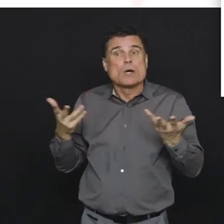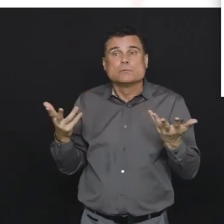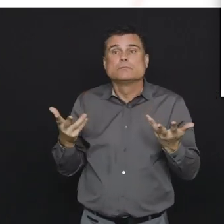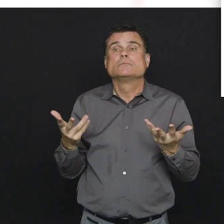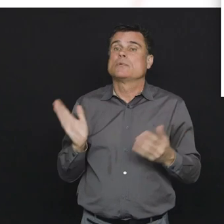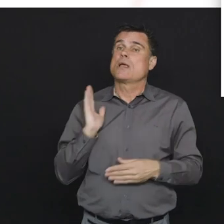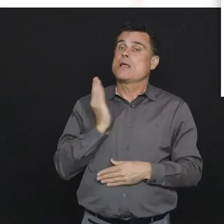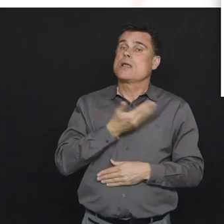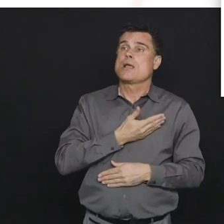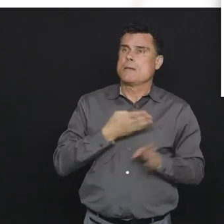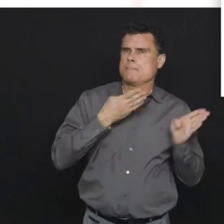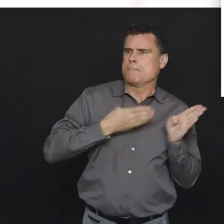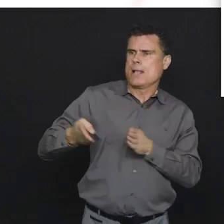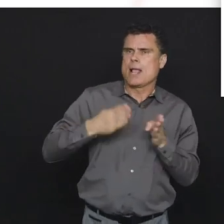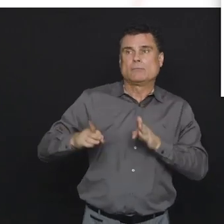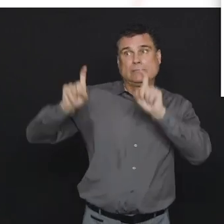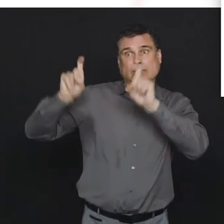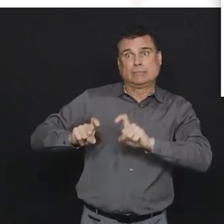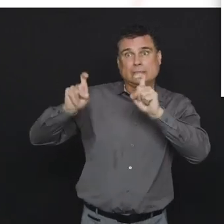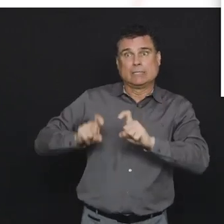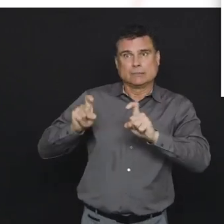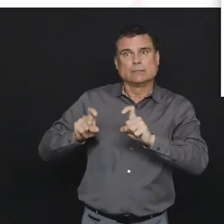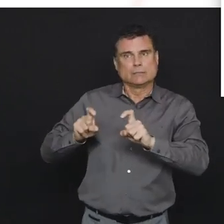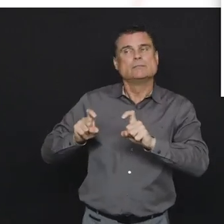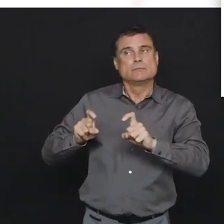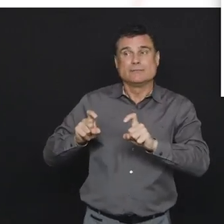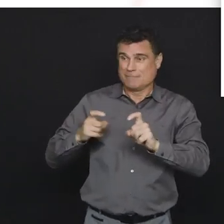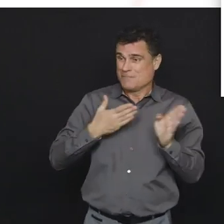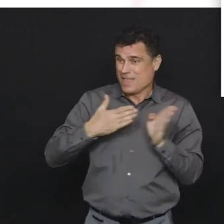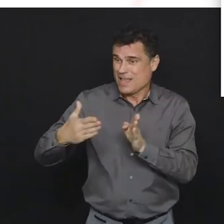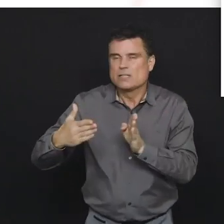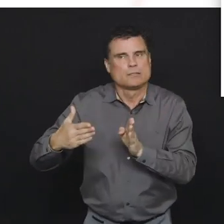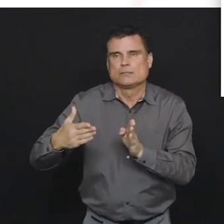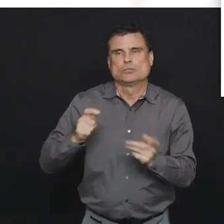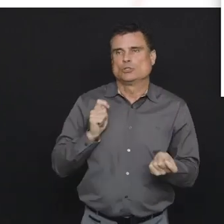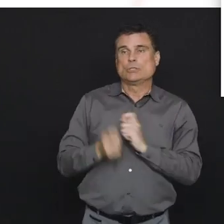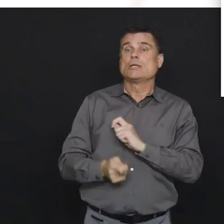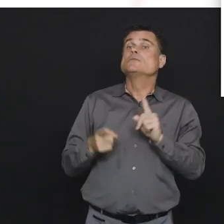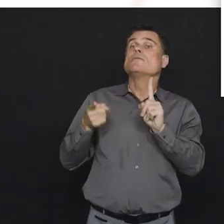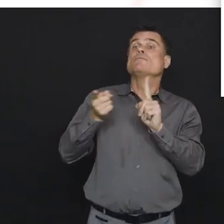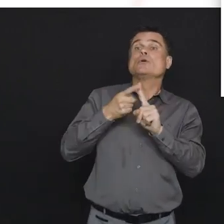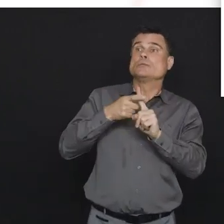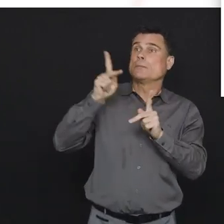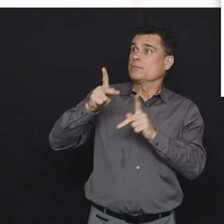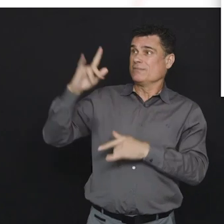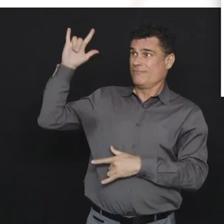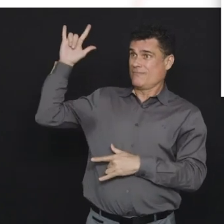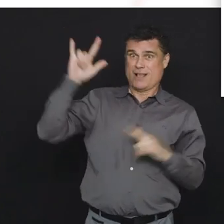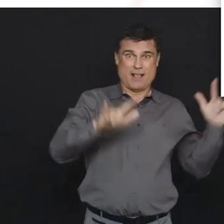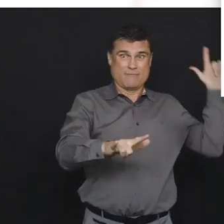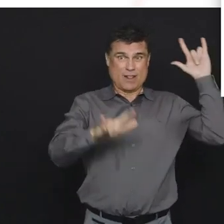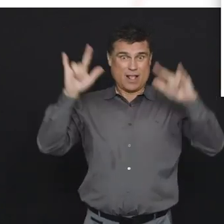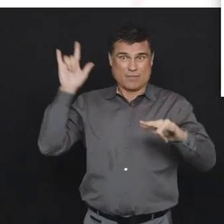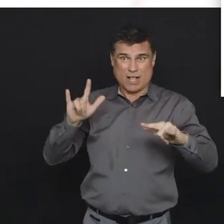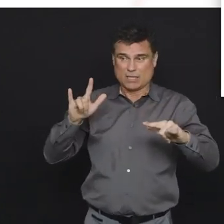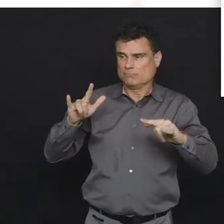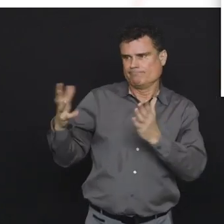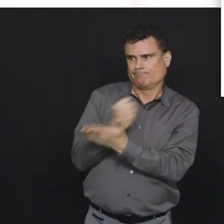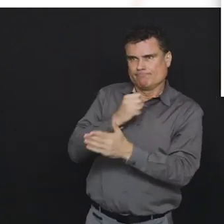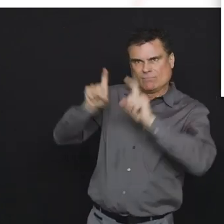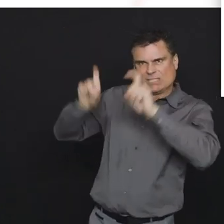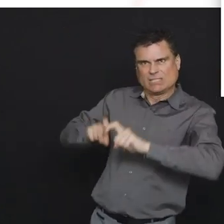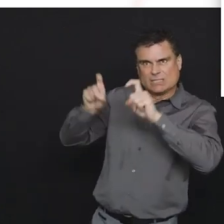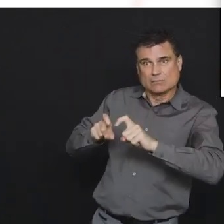testing strategy has changed over the last few weeks where initially we were very focused on testing